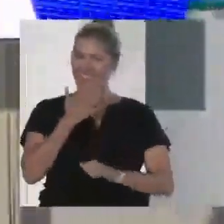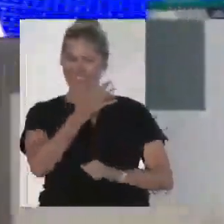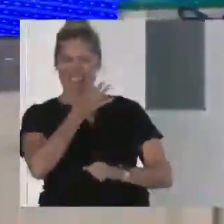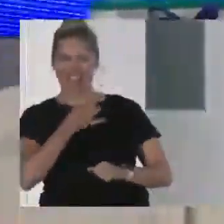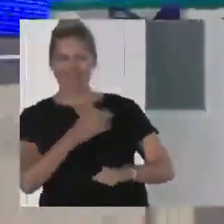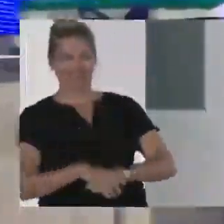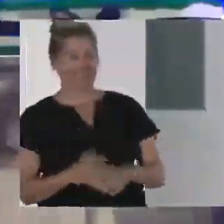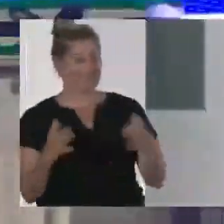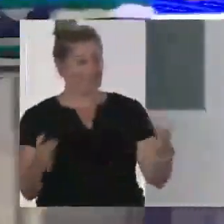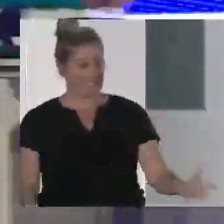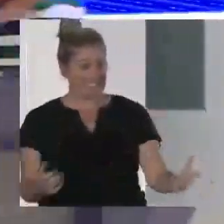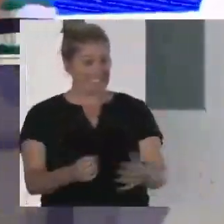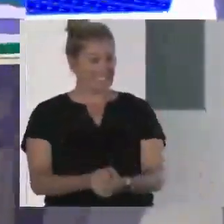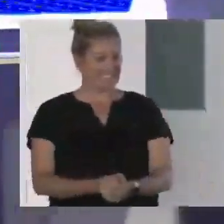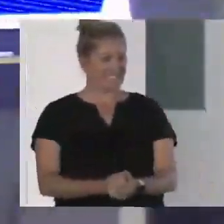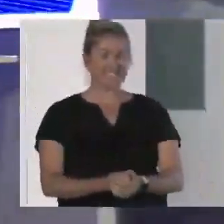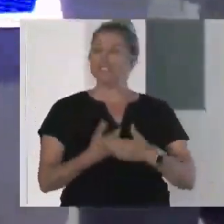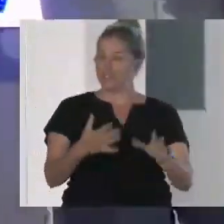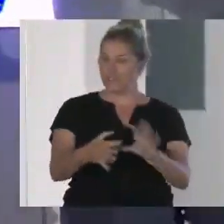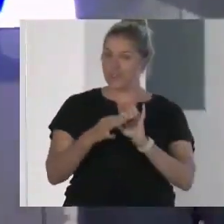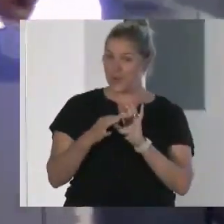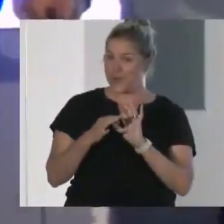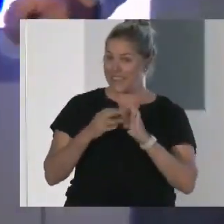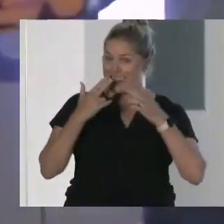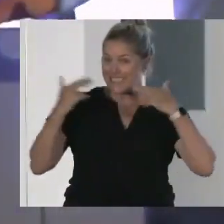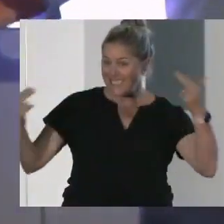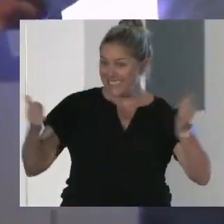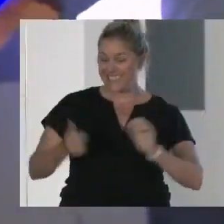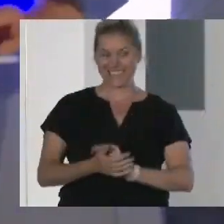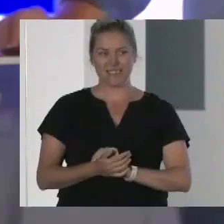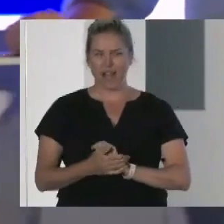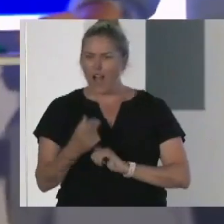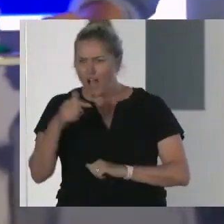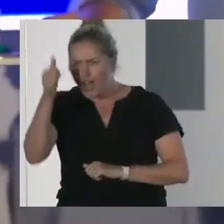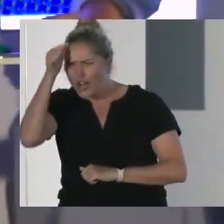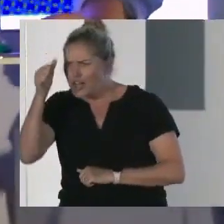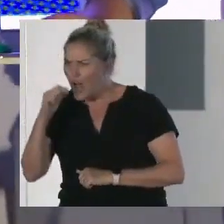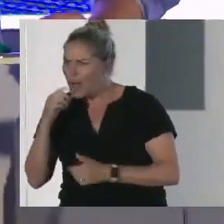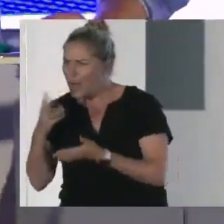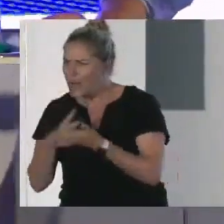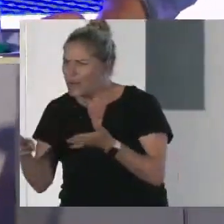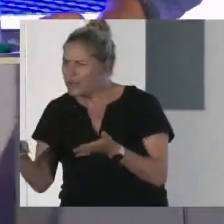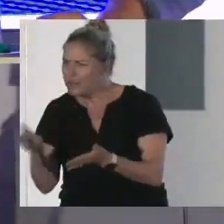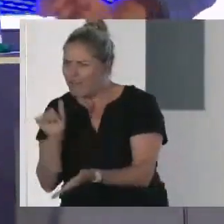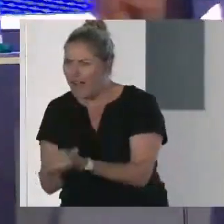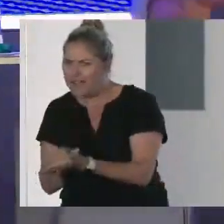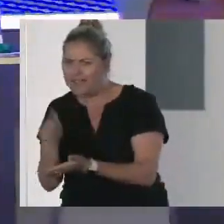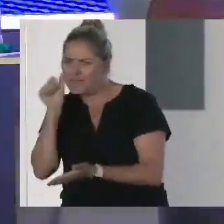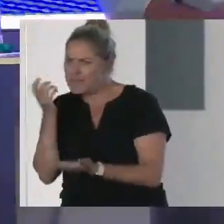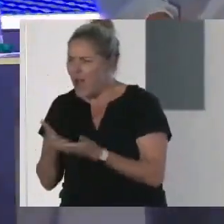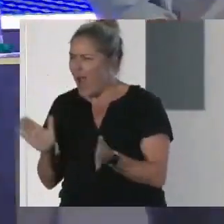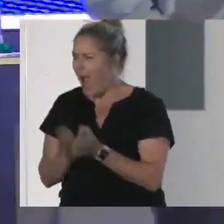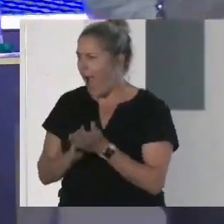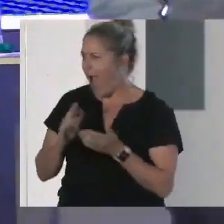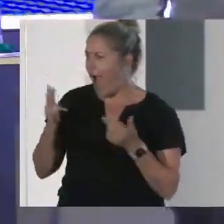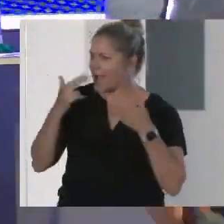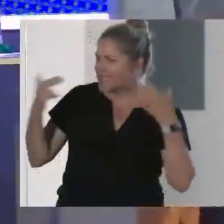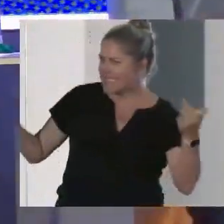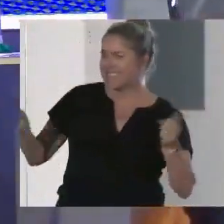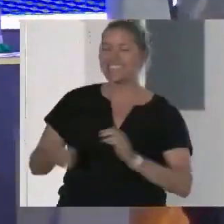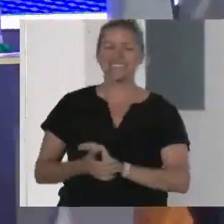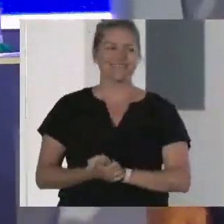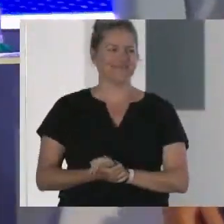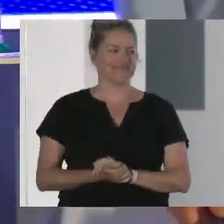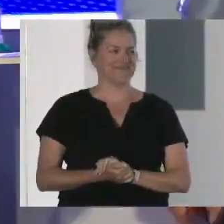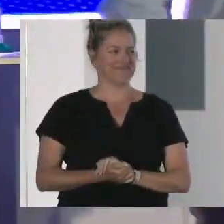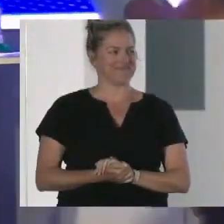Are we ready? You want to join in with us? Do you know the song Happy Birthday? It's probably the most sung song in the world. Yeah? Do you know who wrote that?